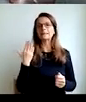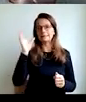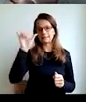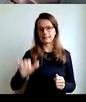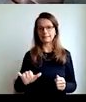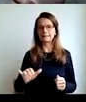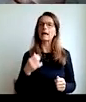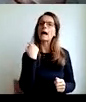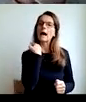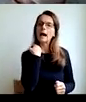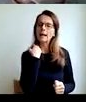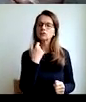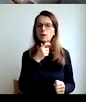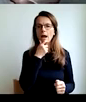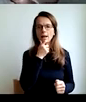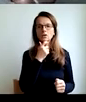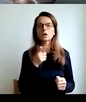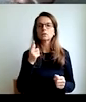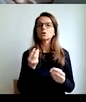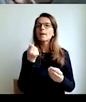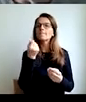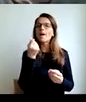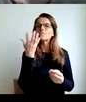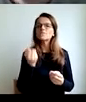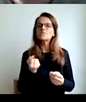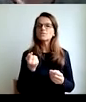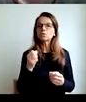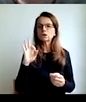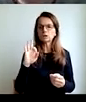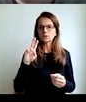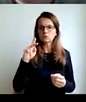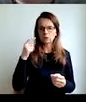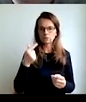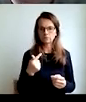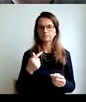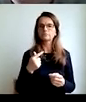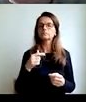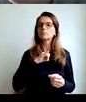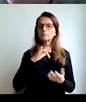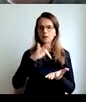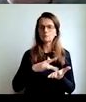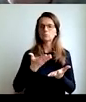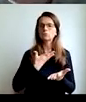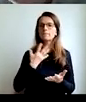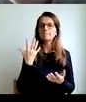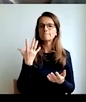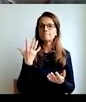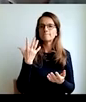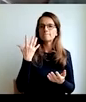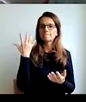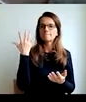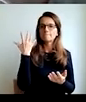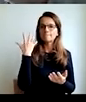And on the right hand side, absolute amounts in pounds, bankers in the city,